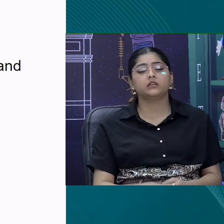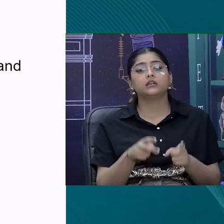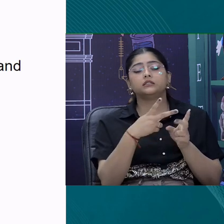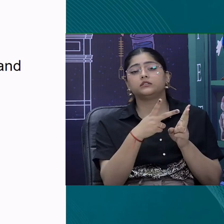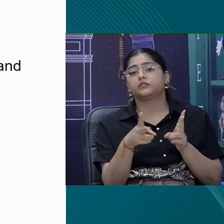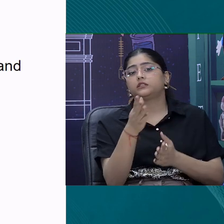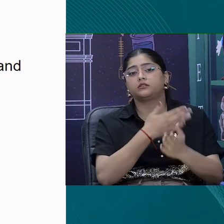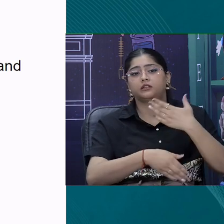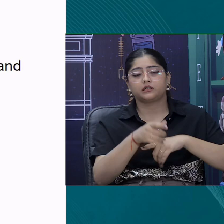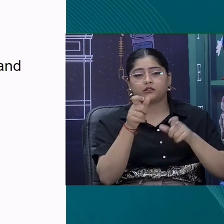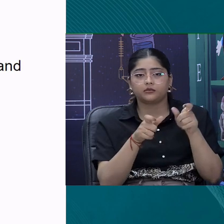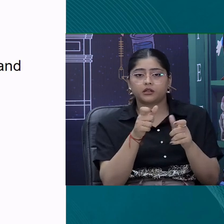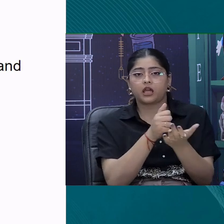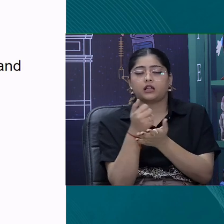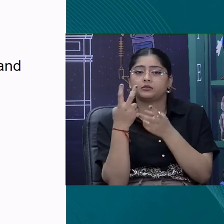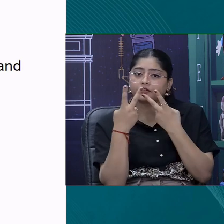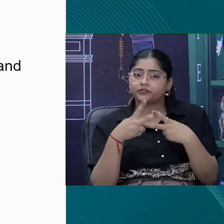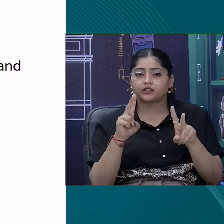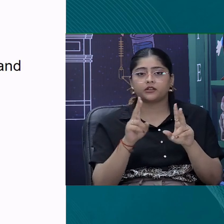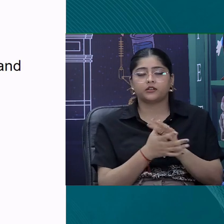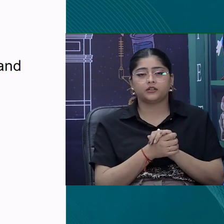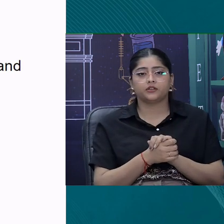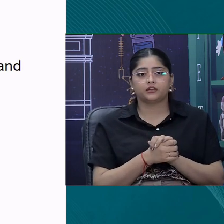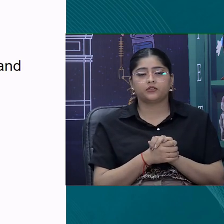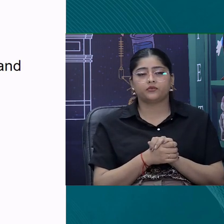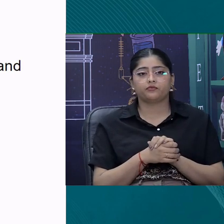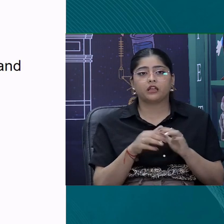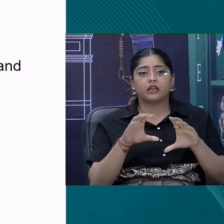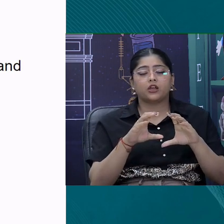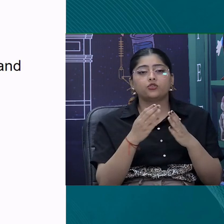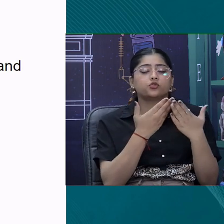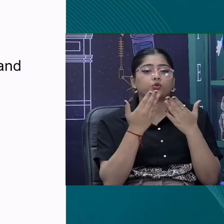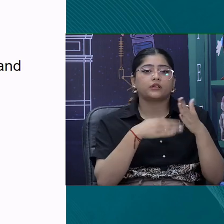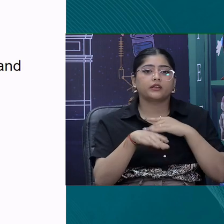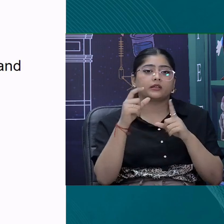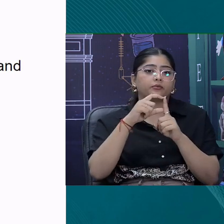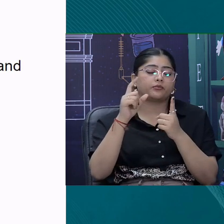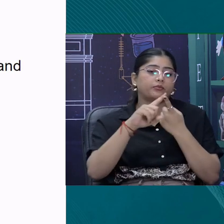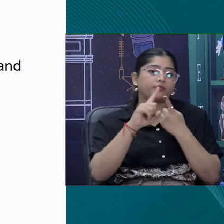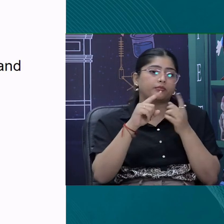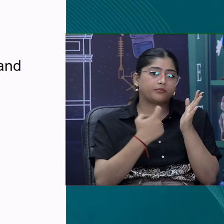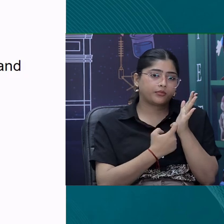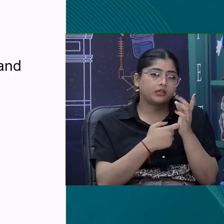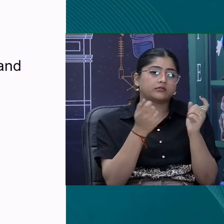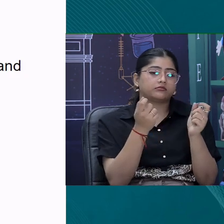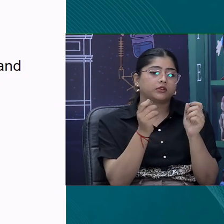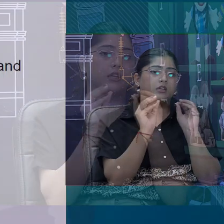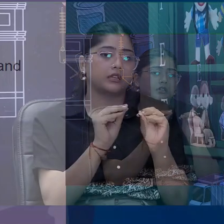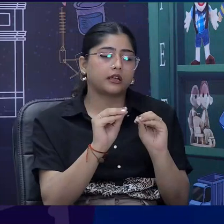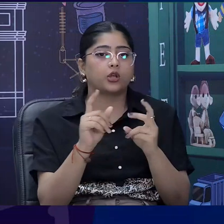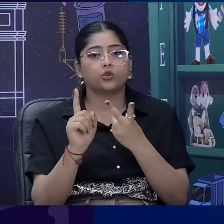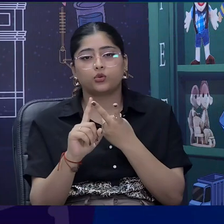So, at in classroom they have buddy system, peer to peer help at home their siblings and their parents can